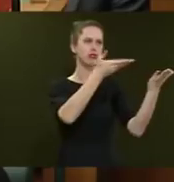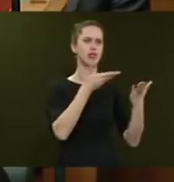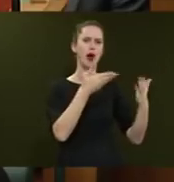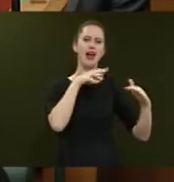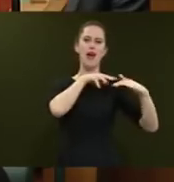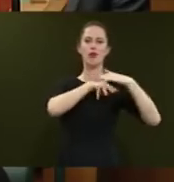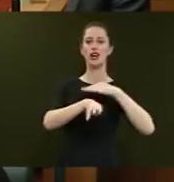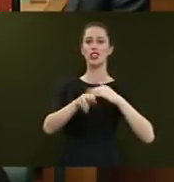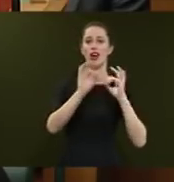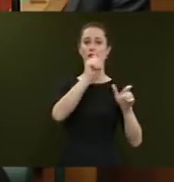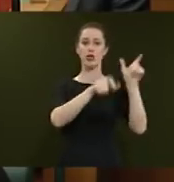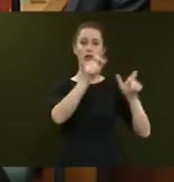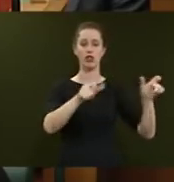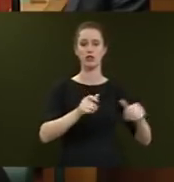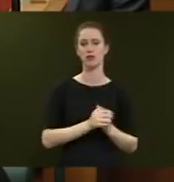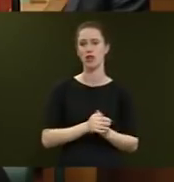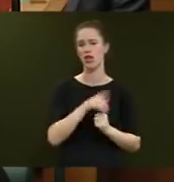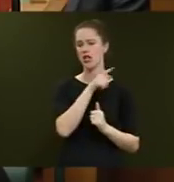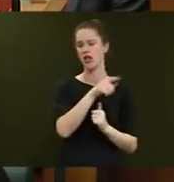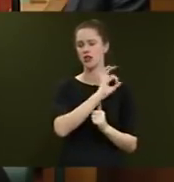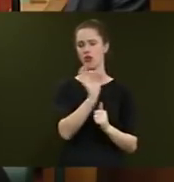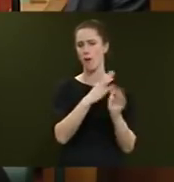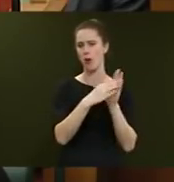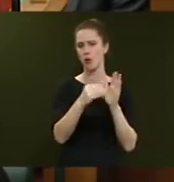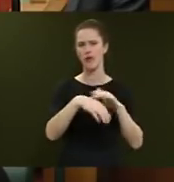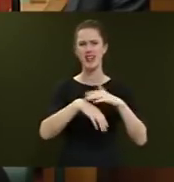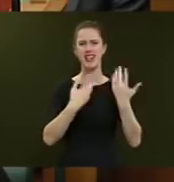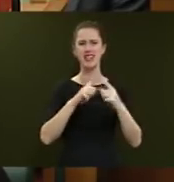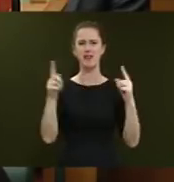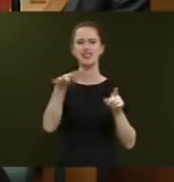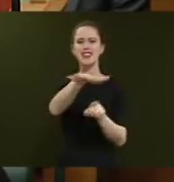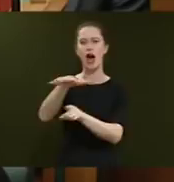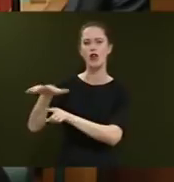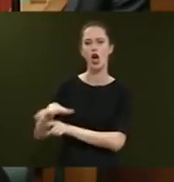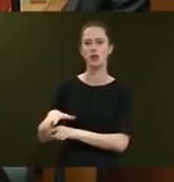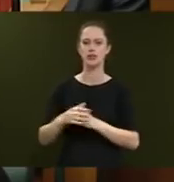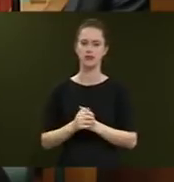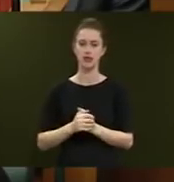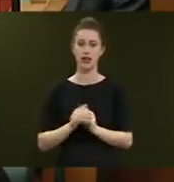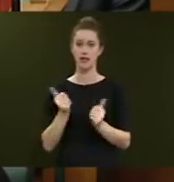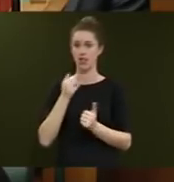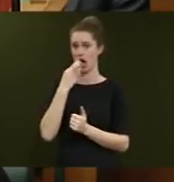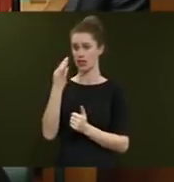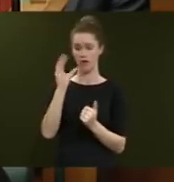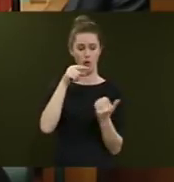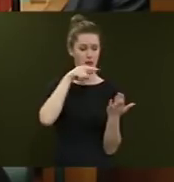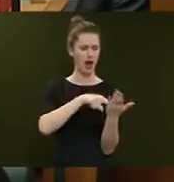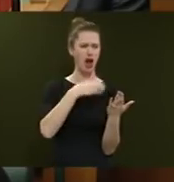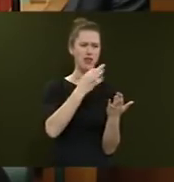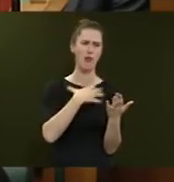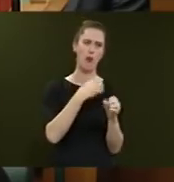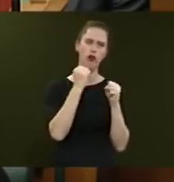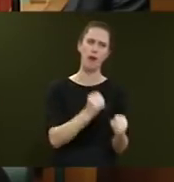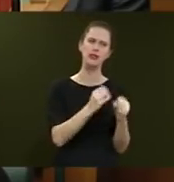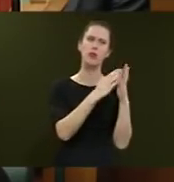immigration officials. And it did not model for any different scenarios. I did ask as a result of that for more robust